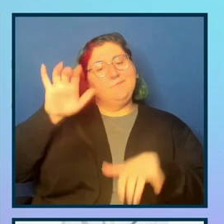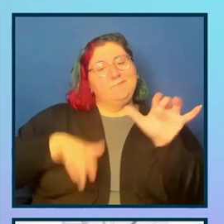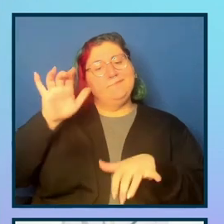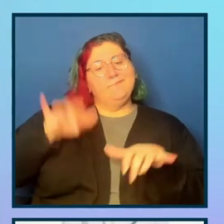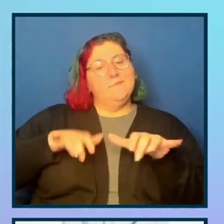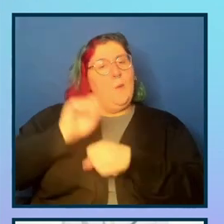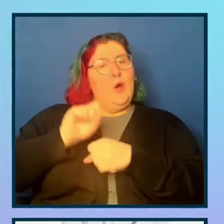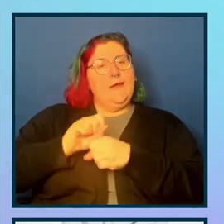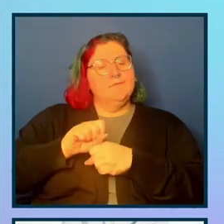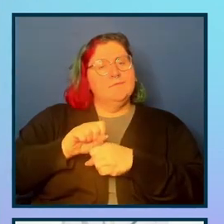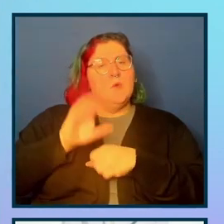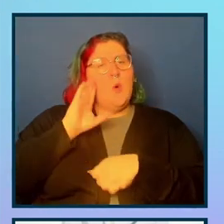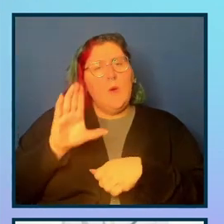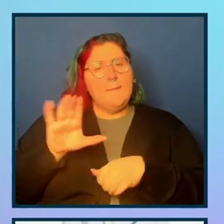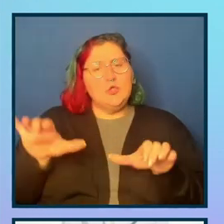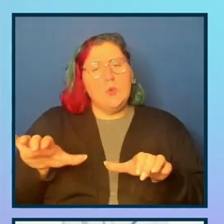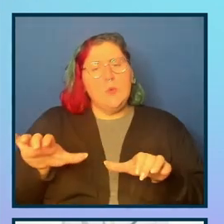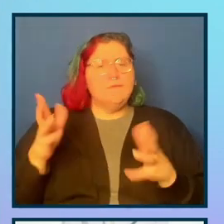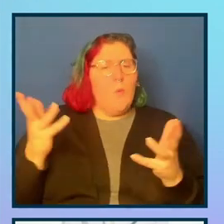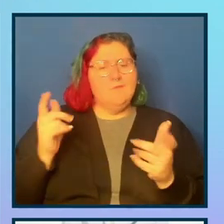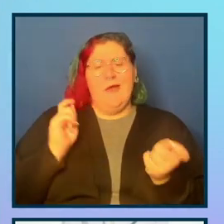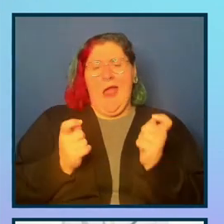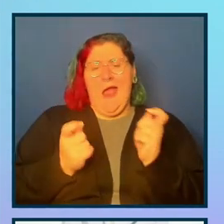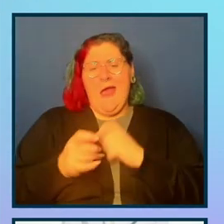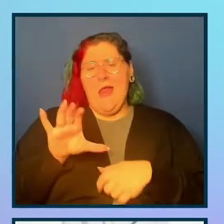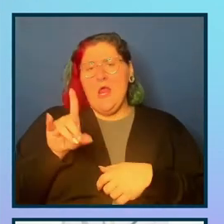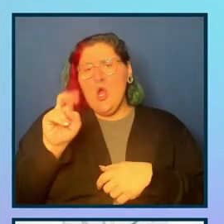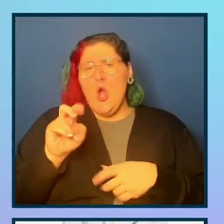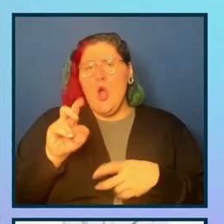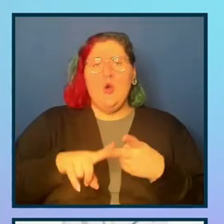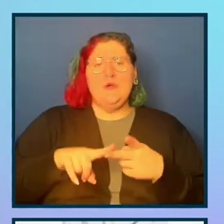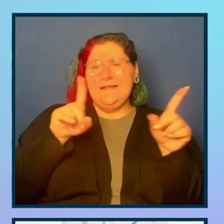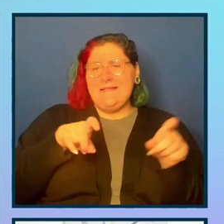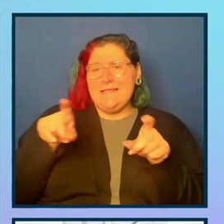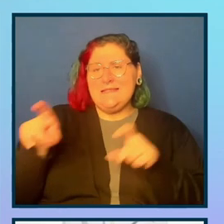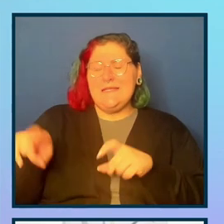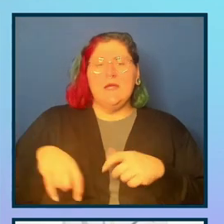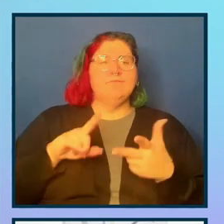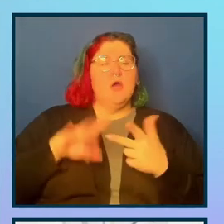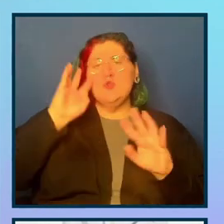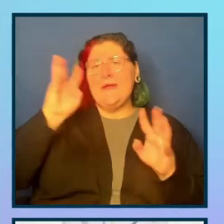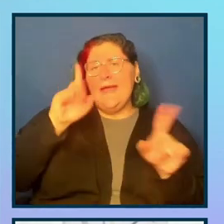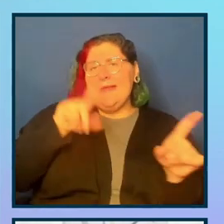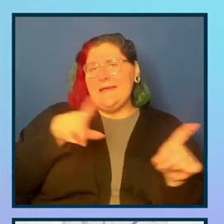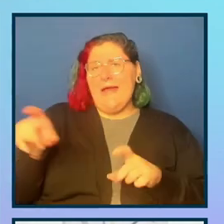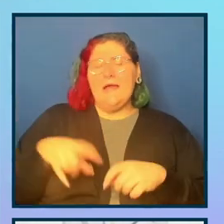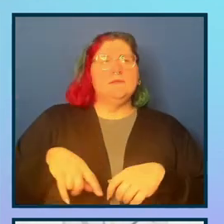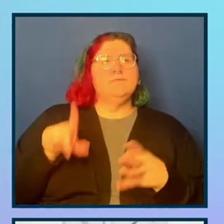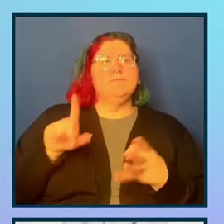certain activities like editing code, testing unit testing, writing automated unit tests, and pushing code to the